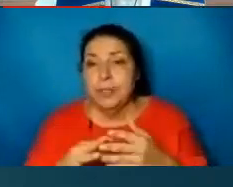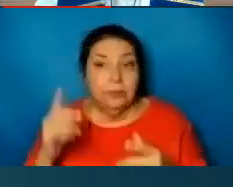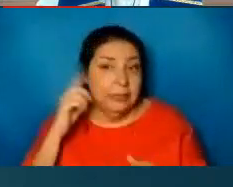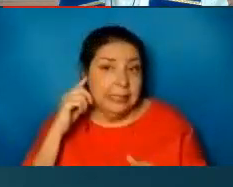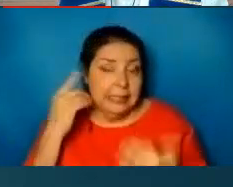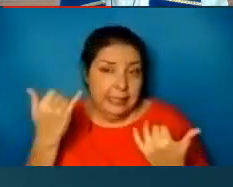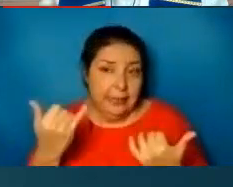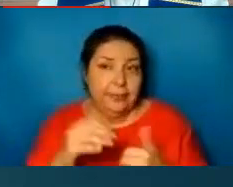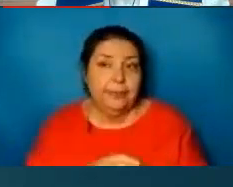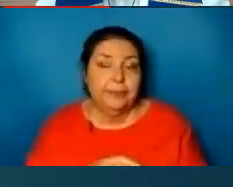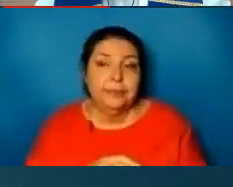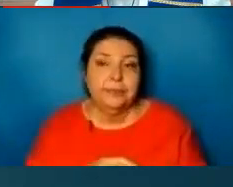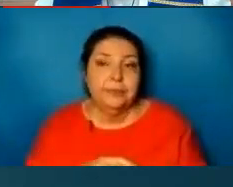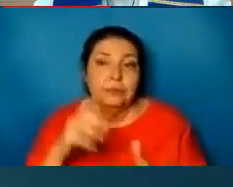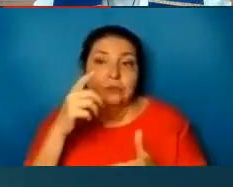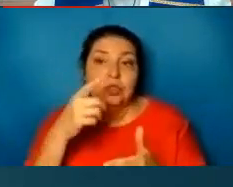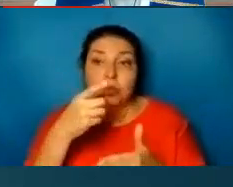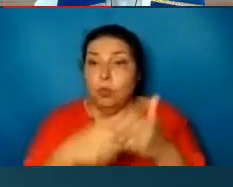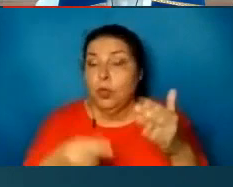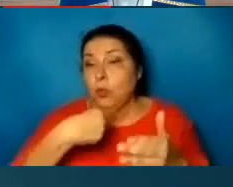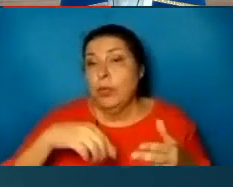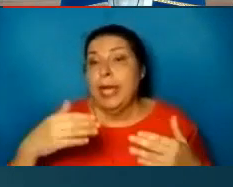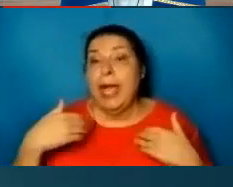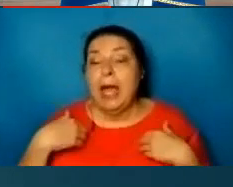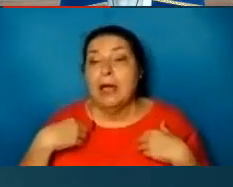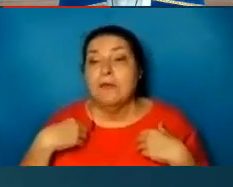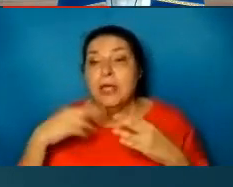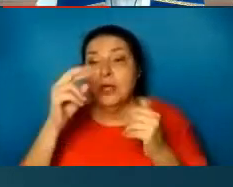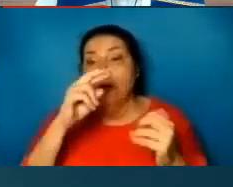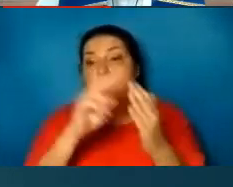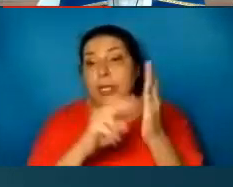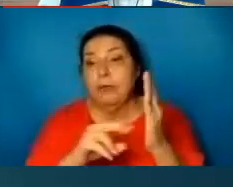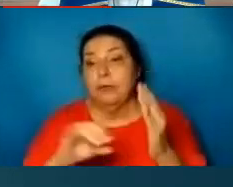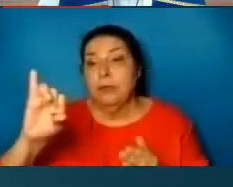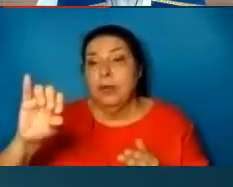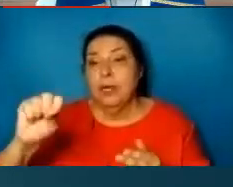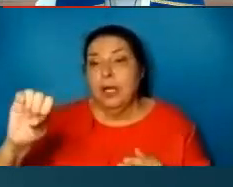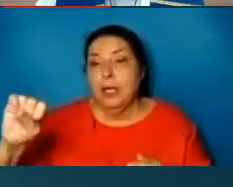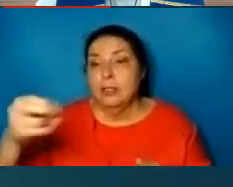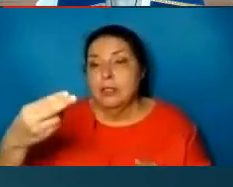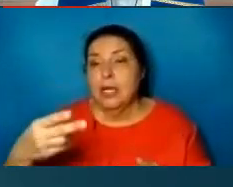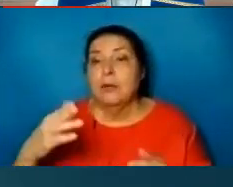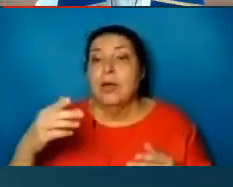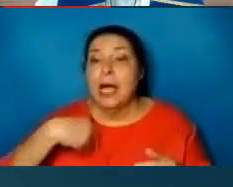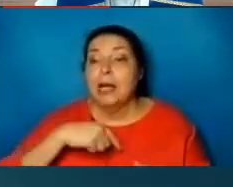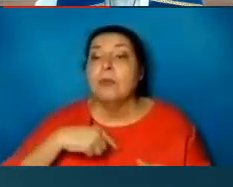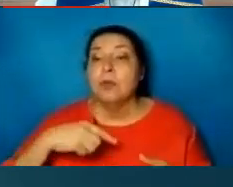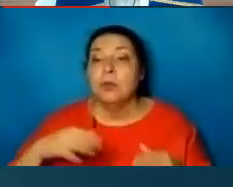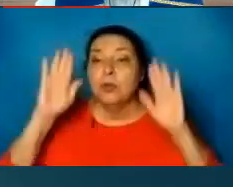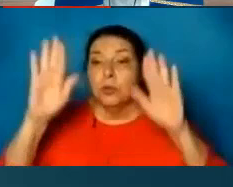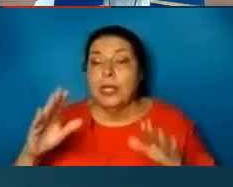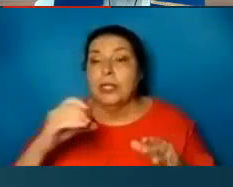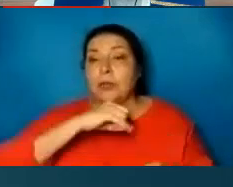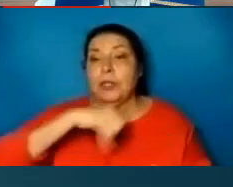to what we have in our reading in Isaiah. I will greatly rejoice in the Lord. My soul